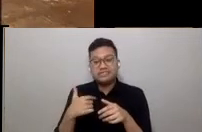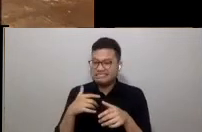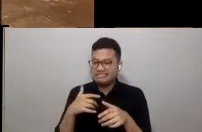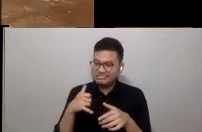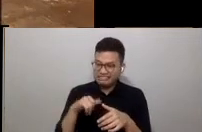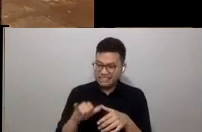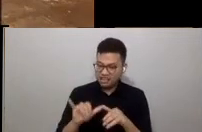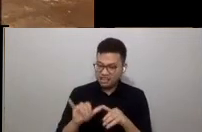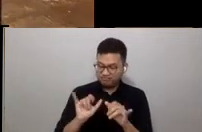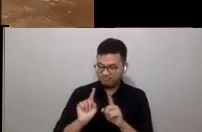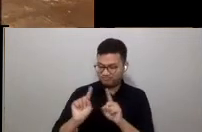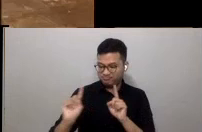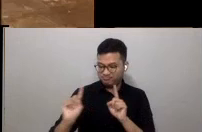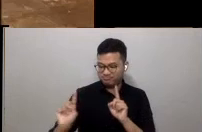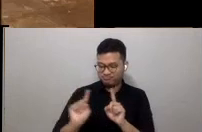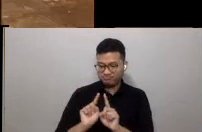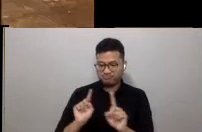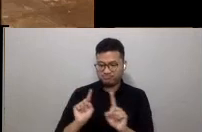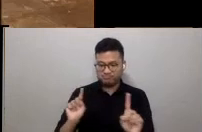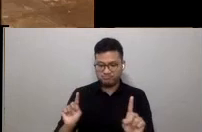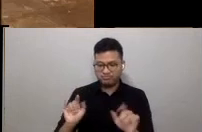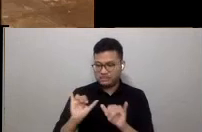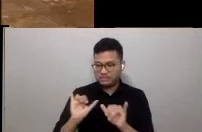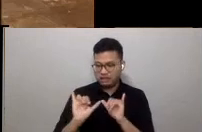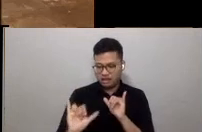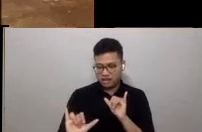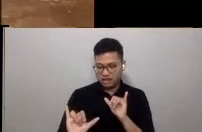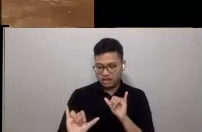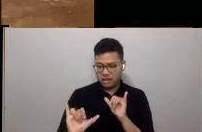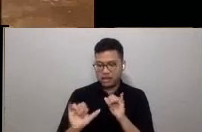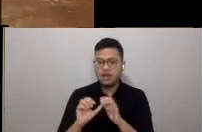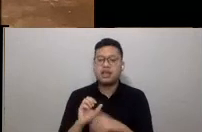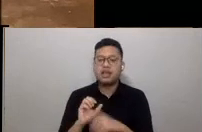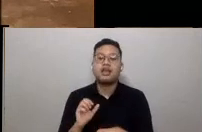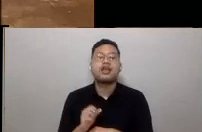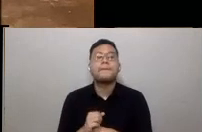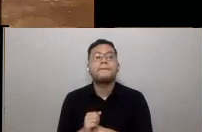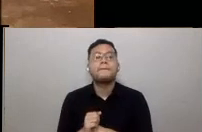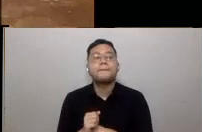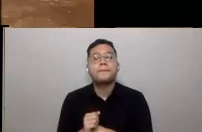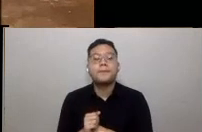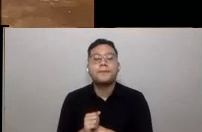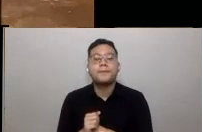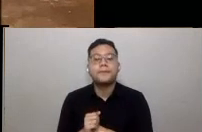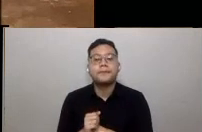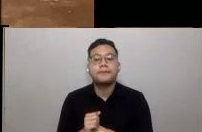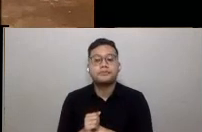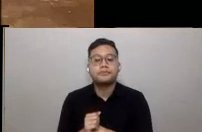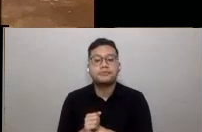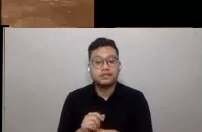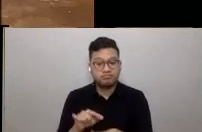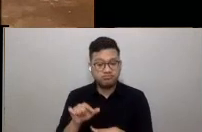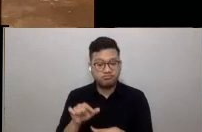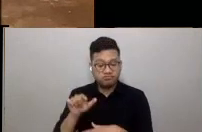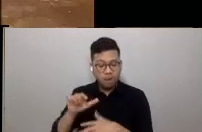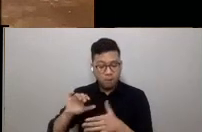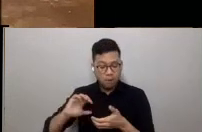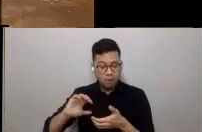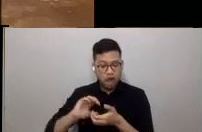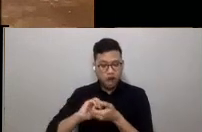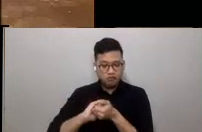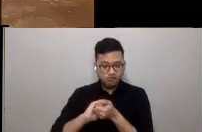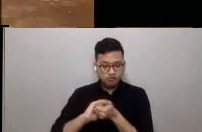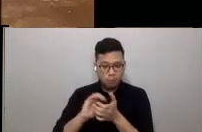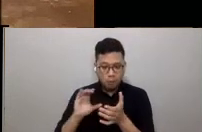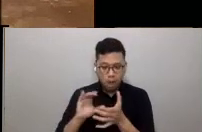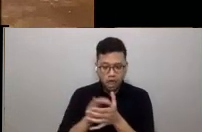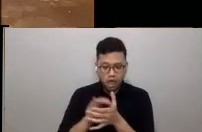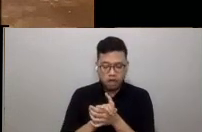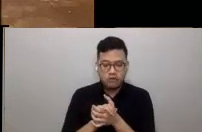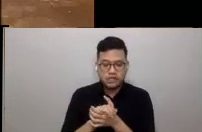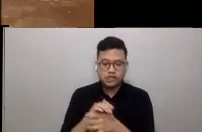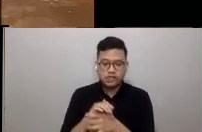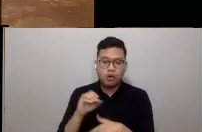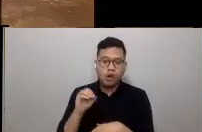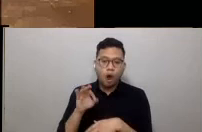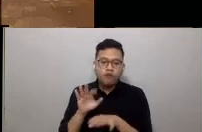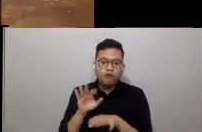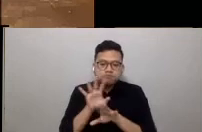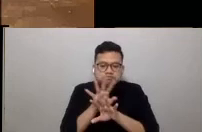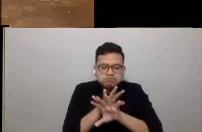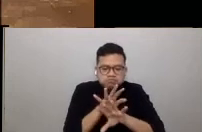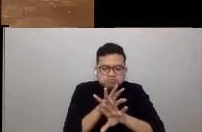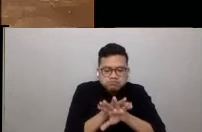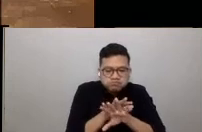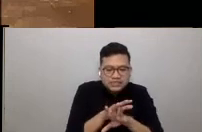challenge our acts of being appreciative of our hosts' hospitality. The marriage of de-densification with time